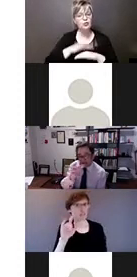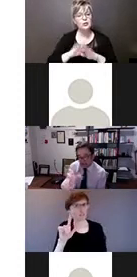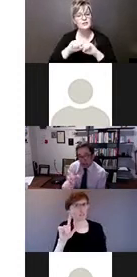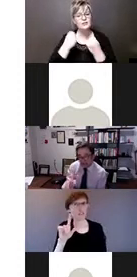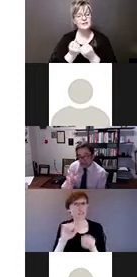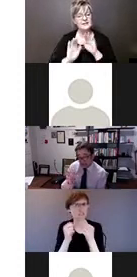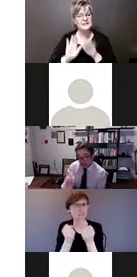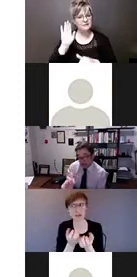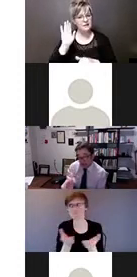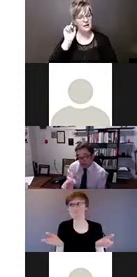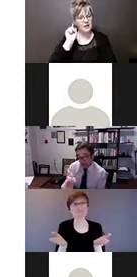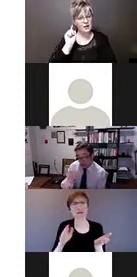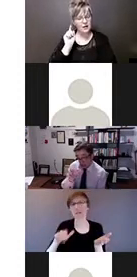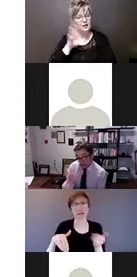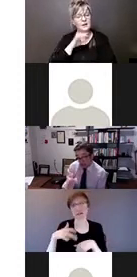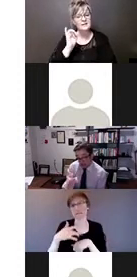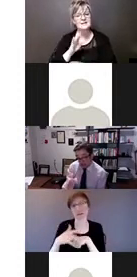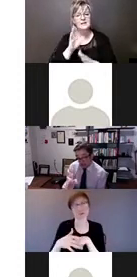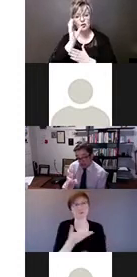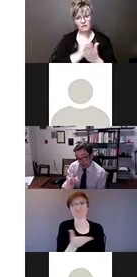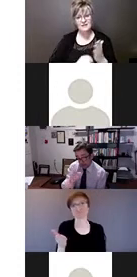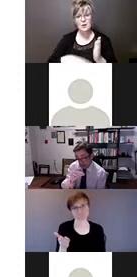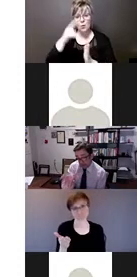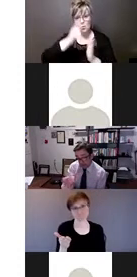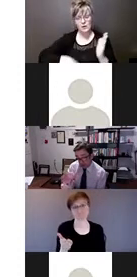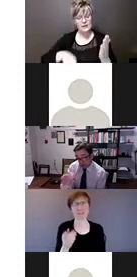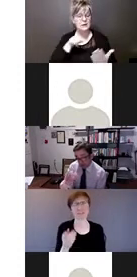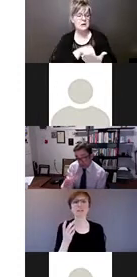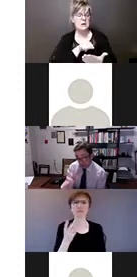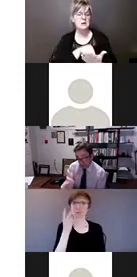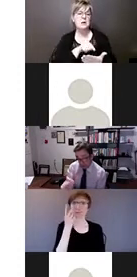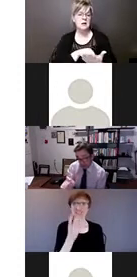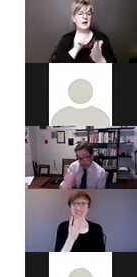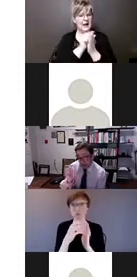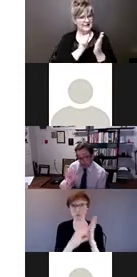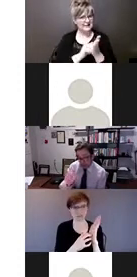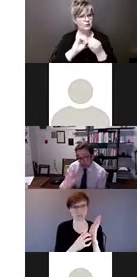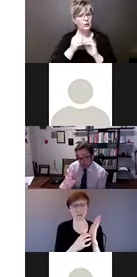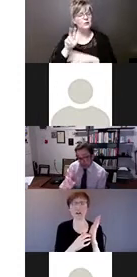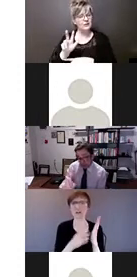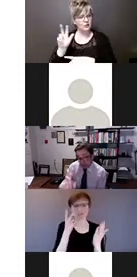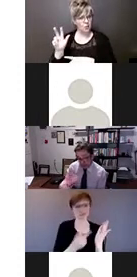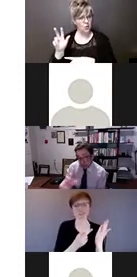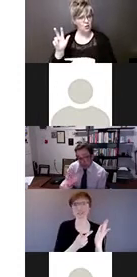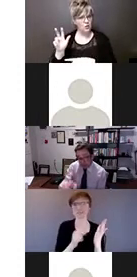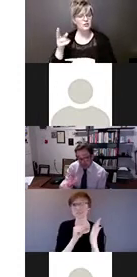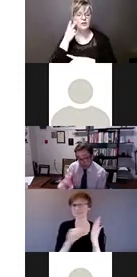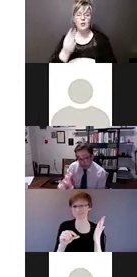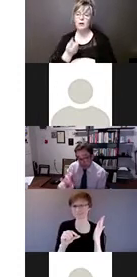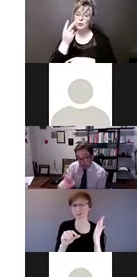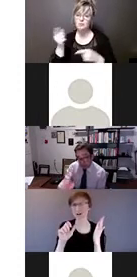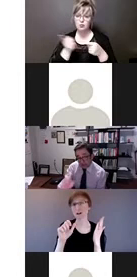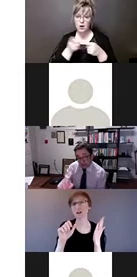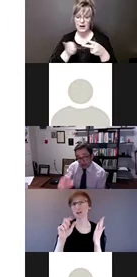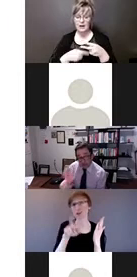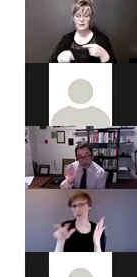look at the drafting of the convention, very specifically, you see in Article 33, two provisions. 33-2